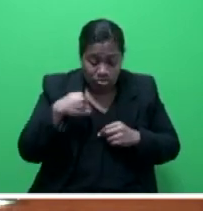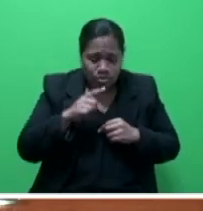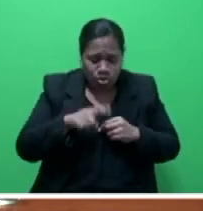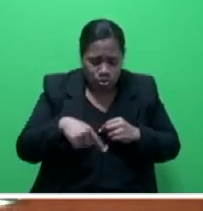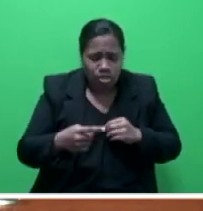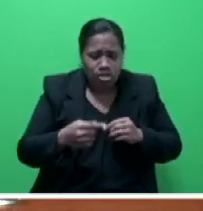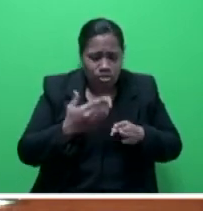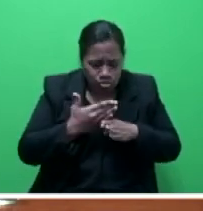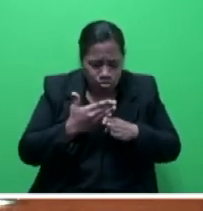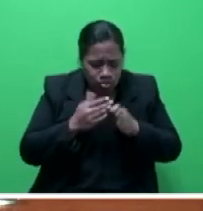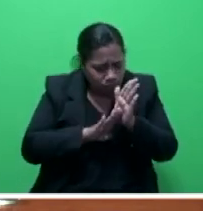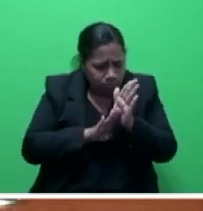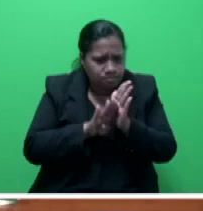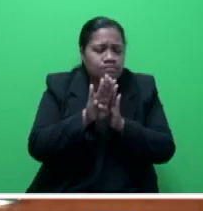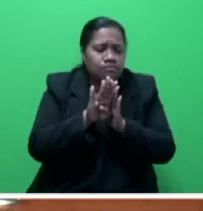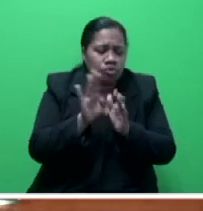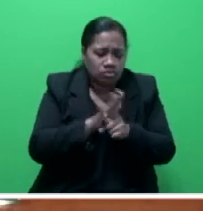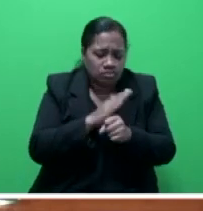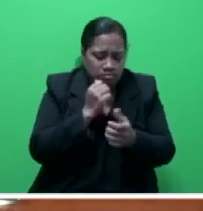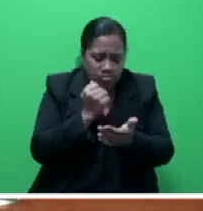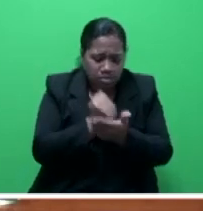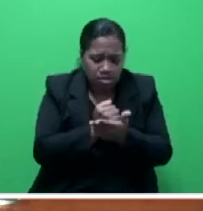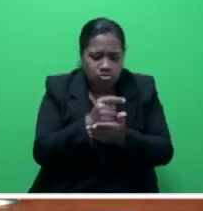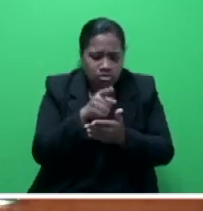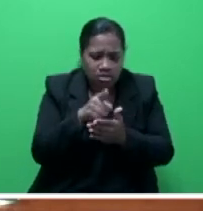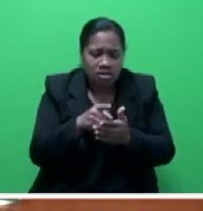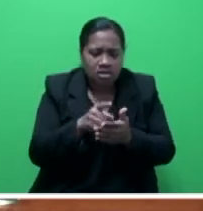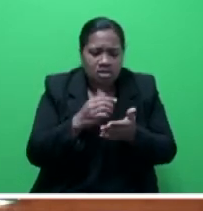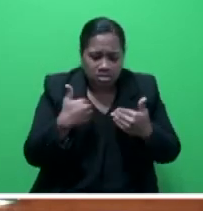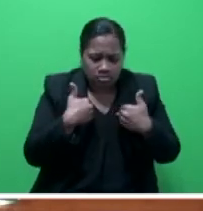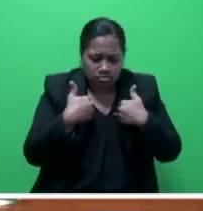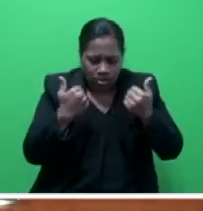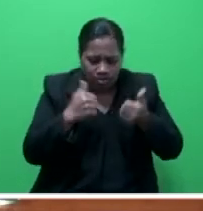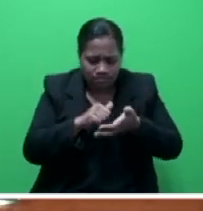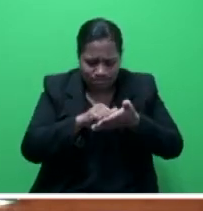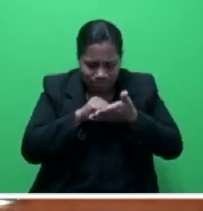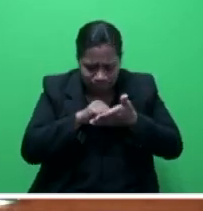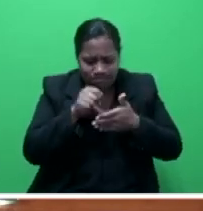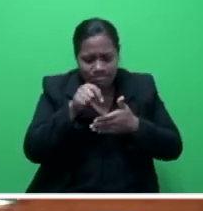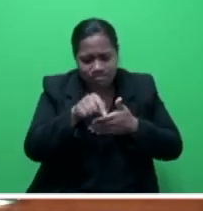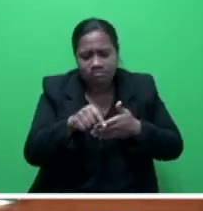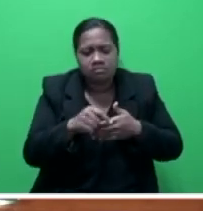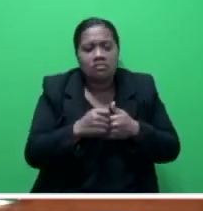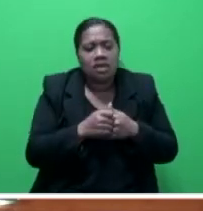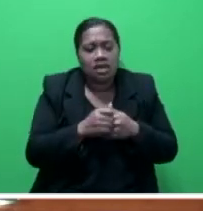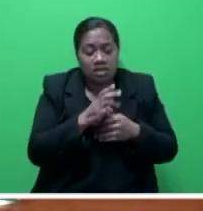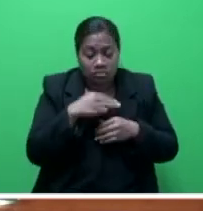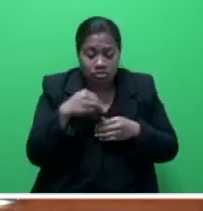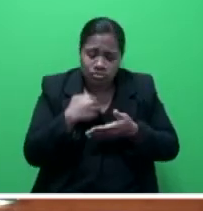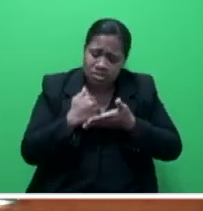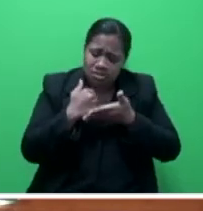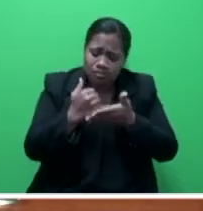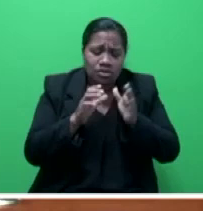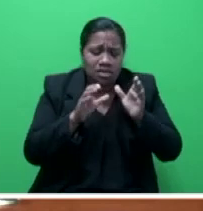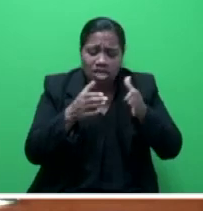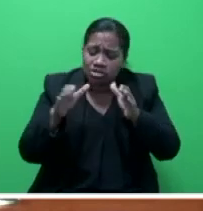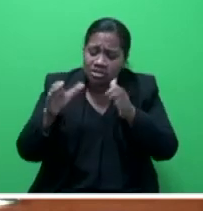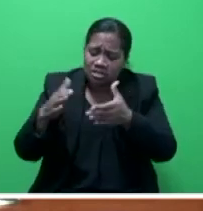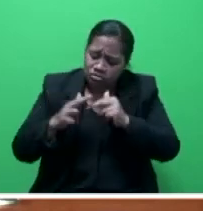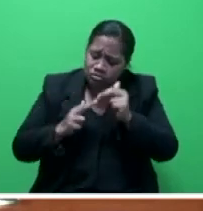ensure that the geospatial platform is well maintained. Furthermore, the Ministry is supporting agencies to build their own